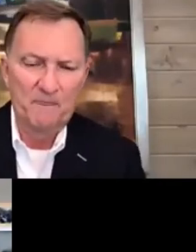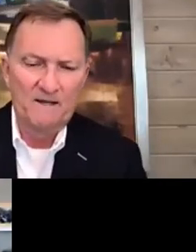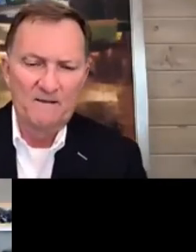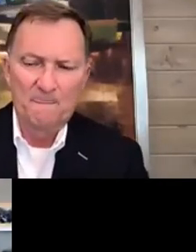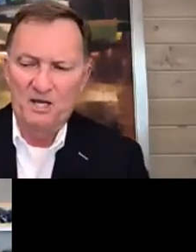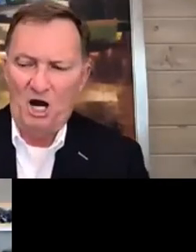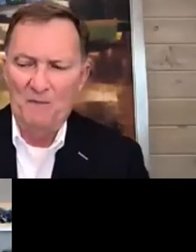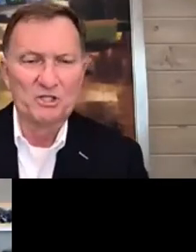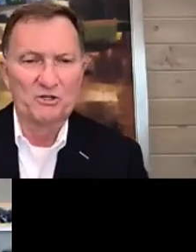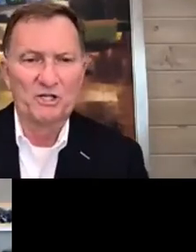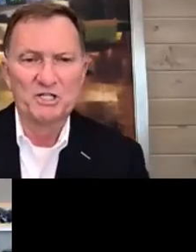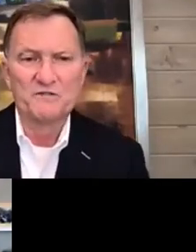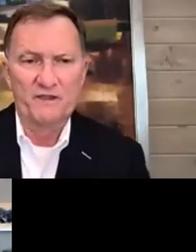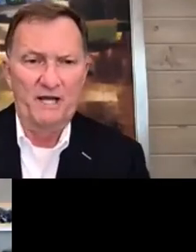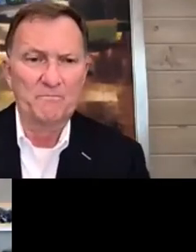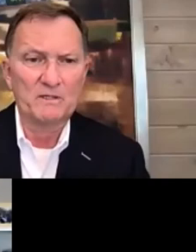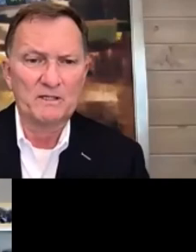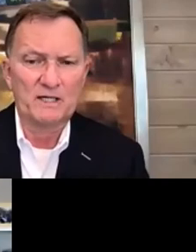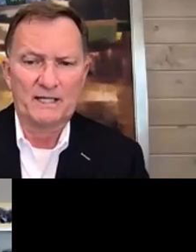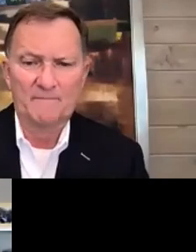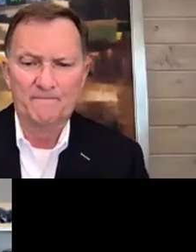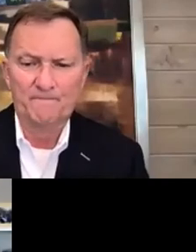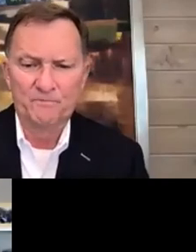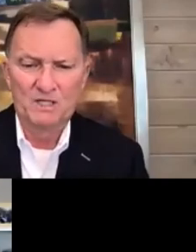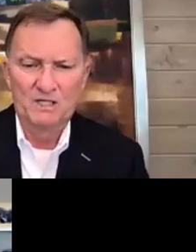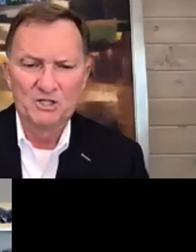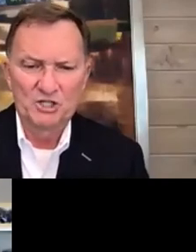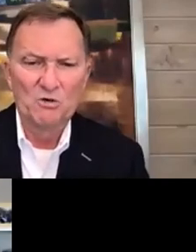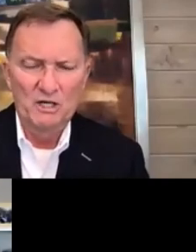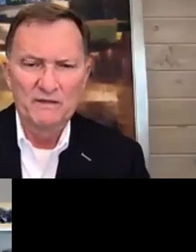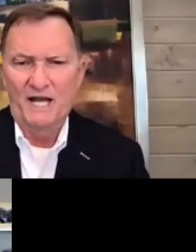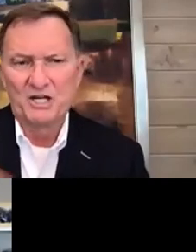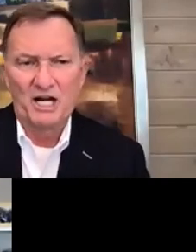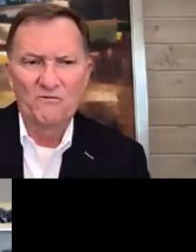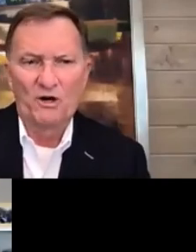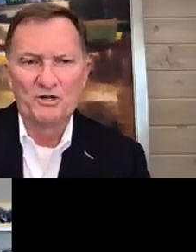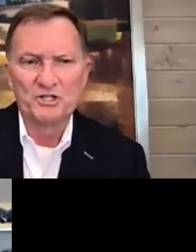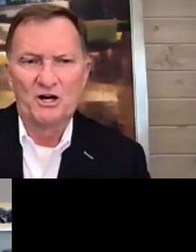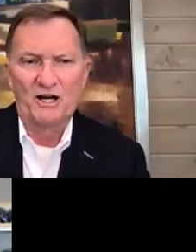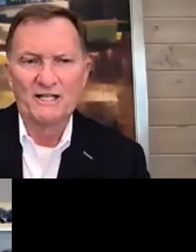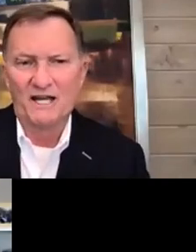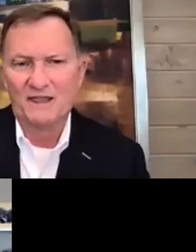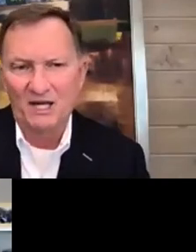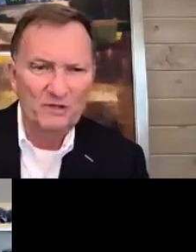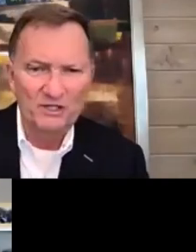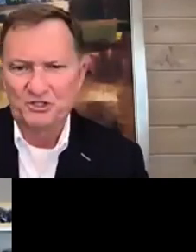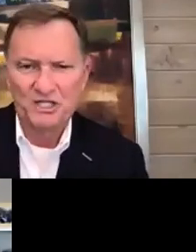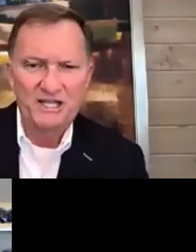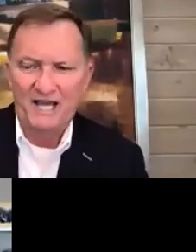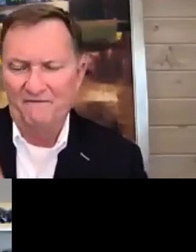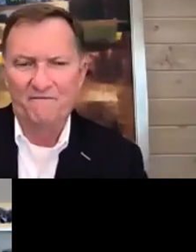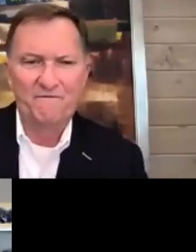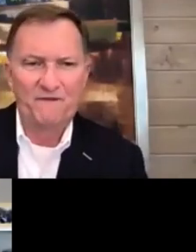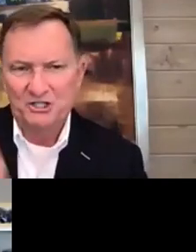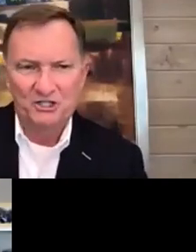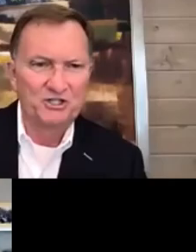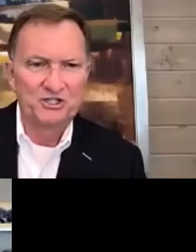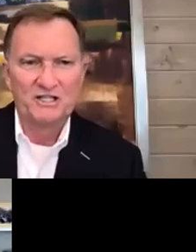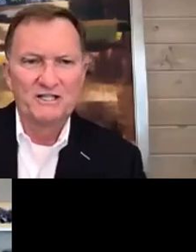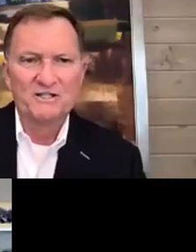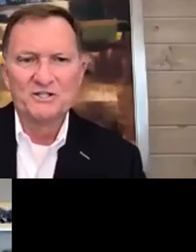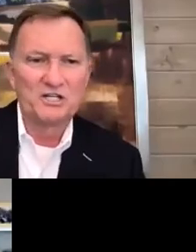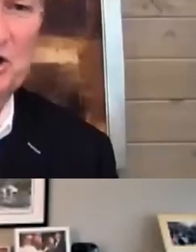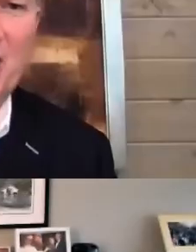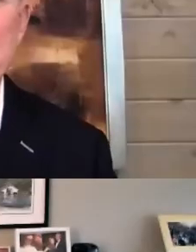opportunities for them. So, that's kind of where it's gone. And I think when you see that infectious